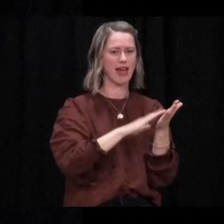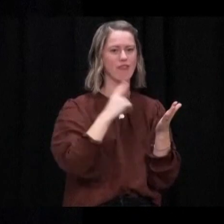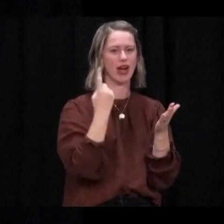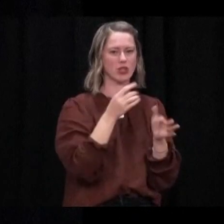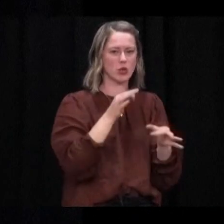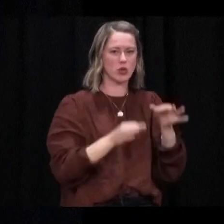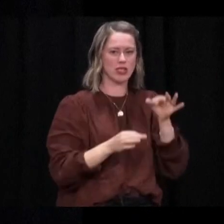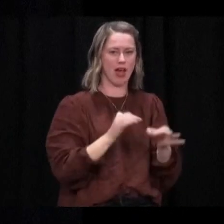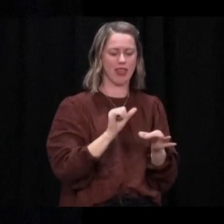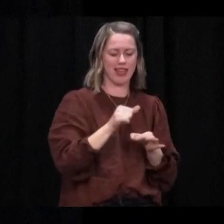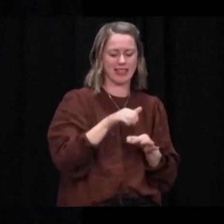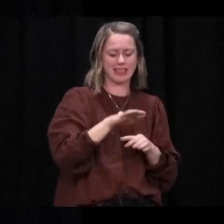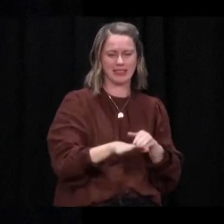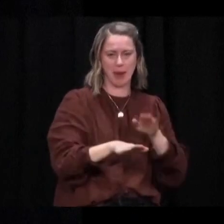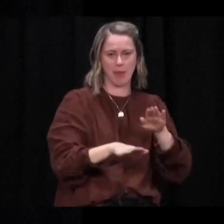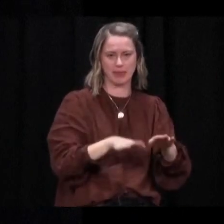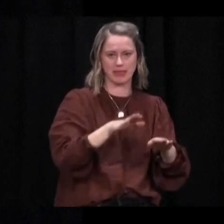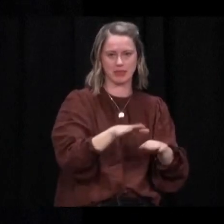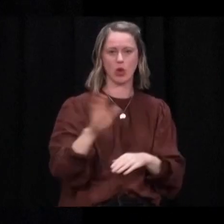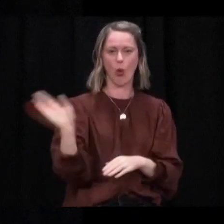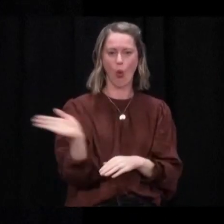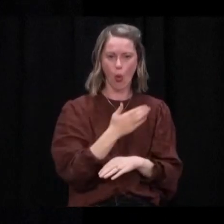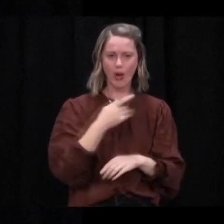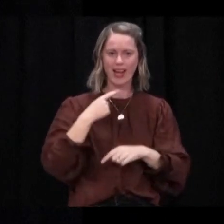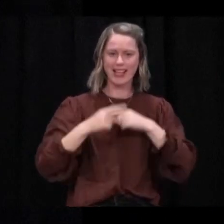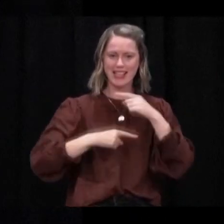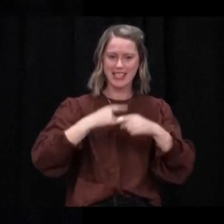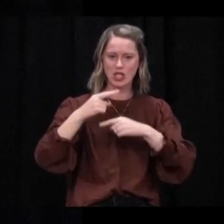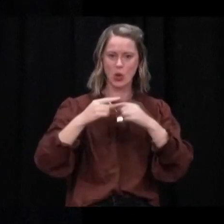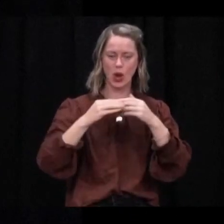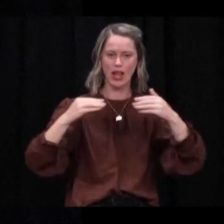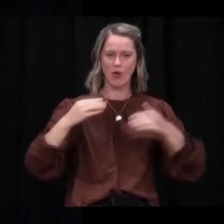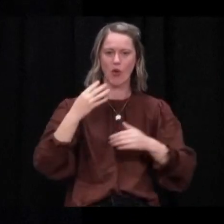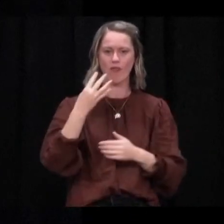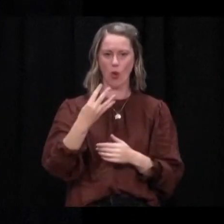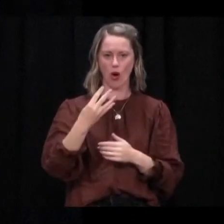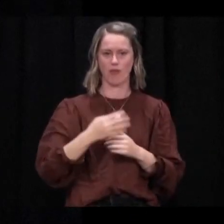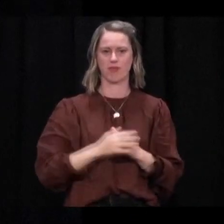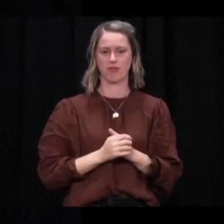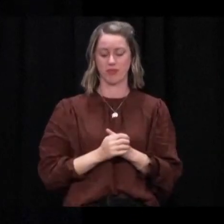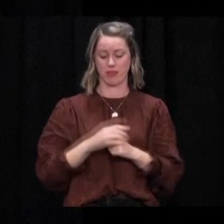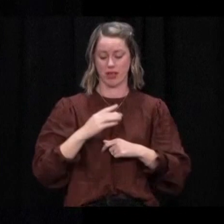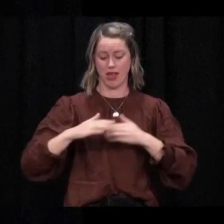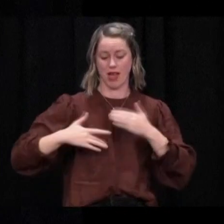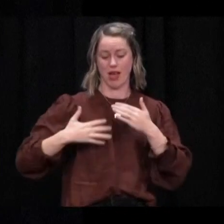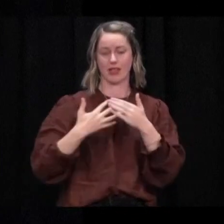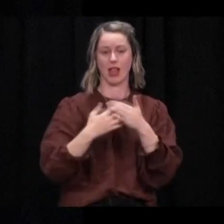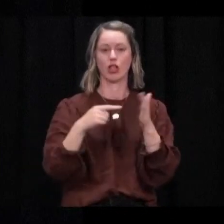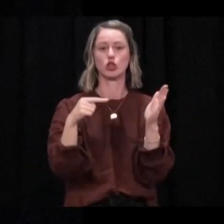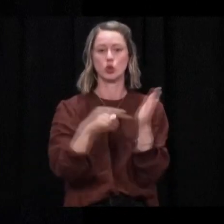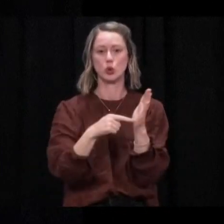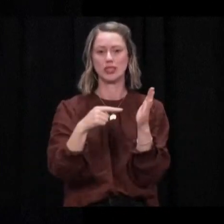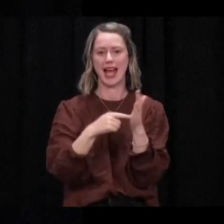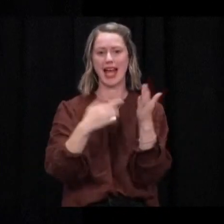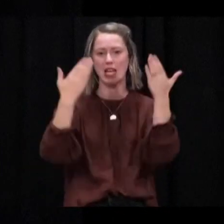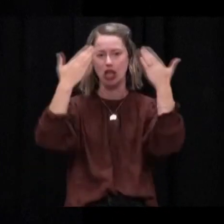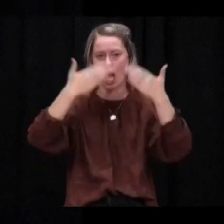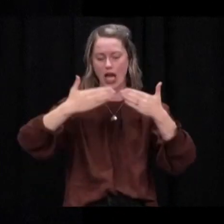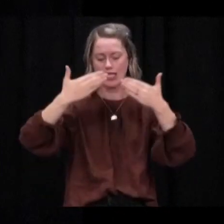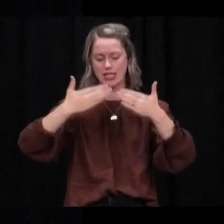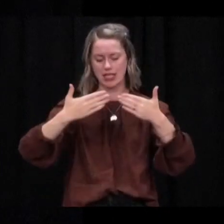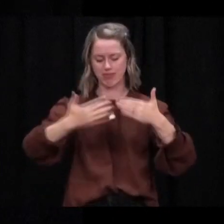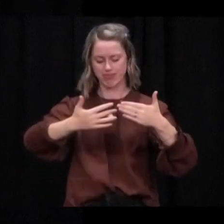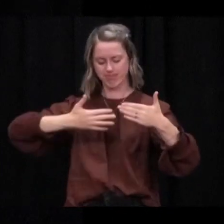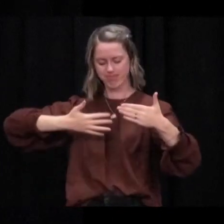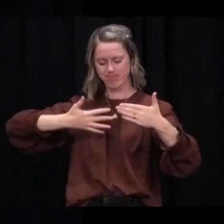steps thereafter. Going to Tuesday is a full seven days from our first case returning a positive result, and gives us that extra time